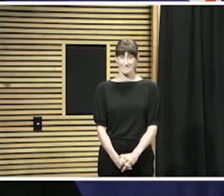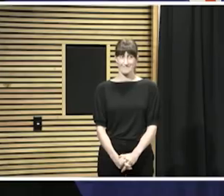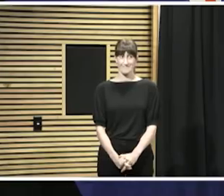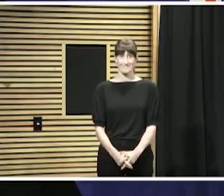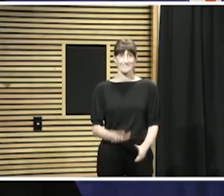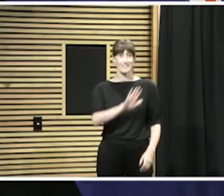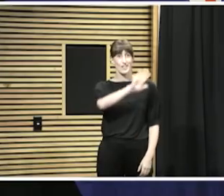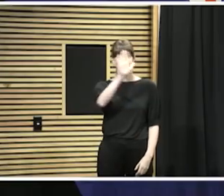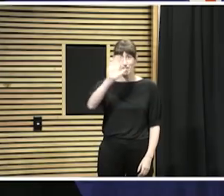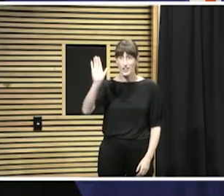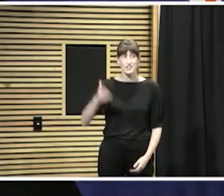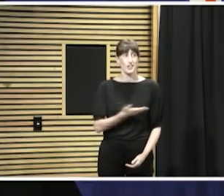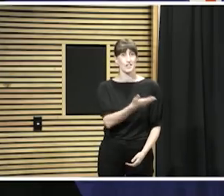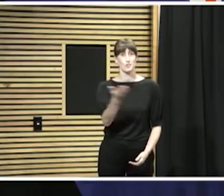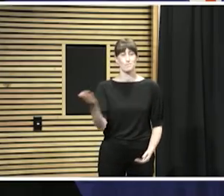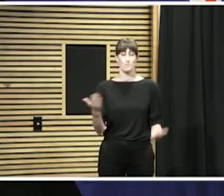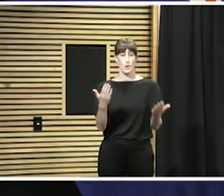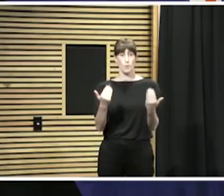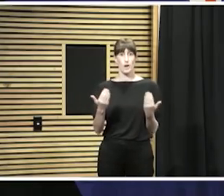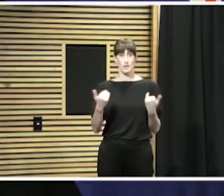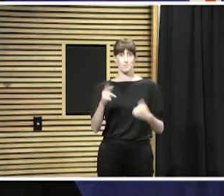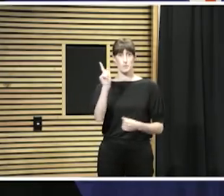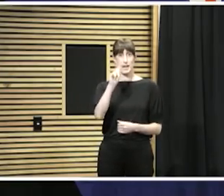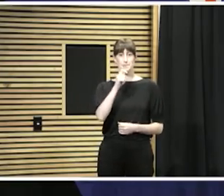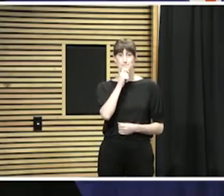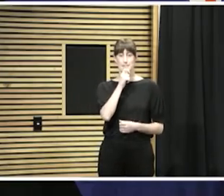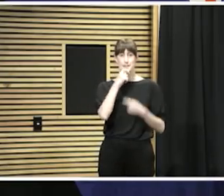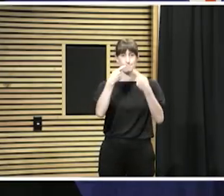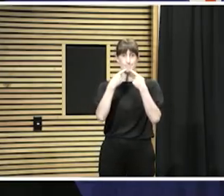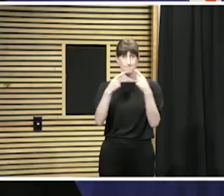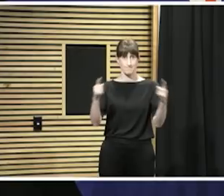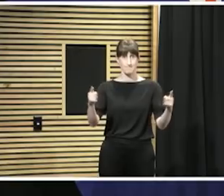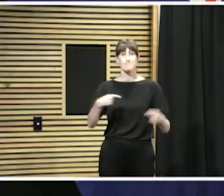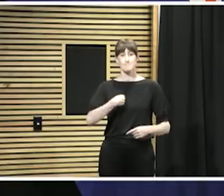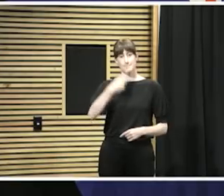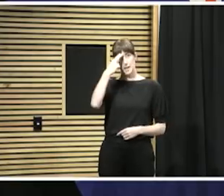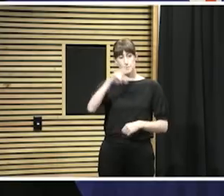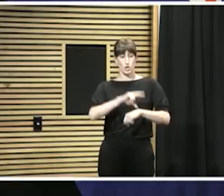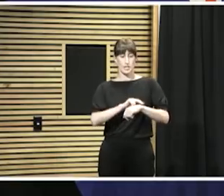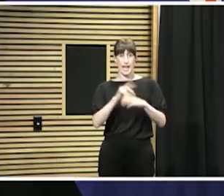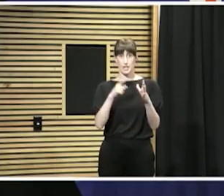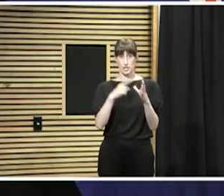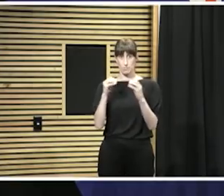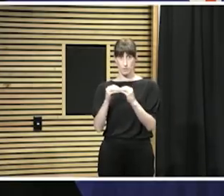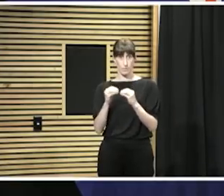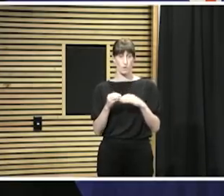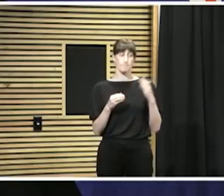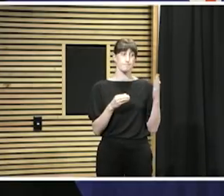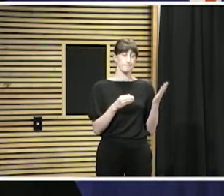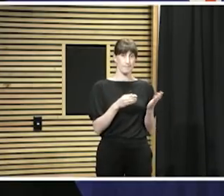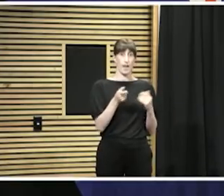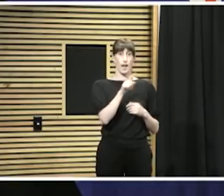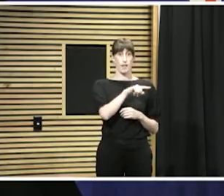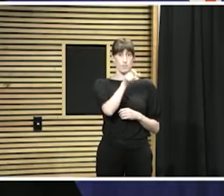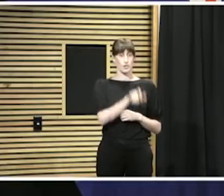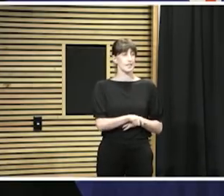Well, kia ora koutou katoa. Welcome to today's Media Briefing. I'm Dr Ashley Bloomfield and I've got Commissioner Mike Bush here with me today.